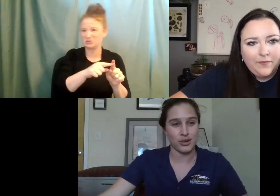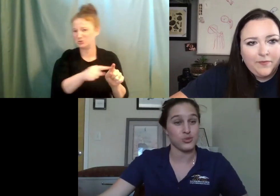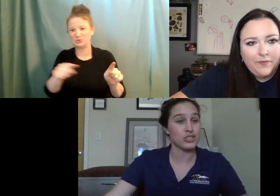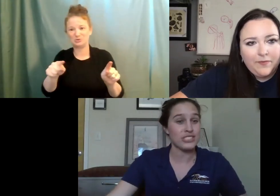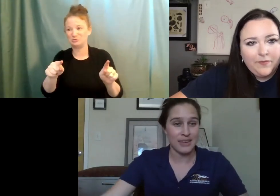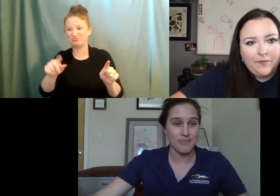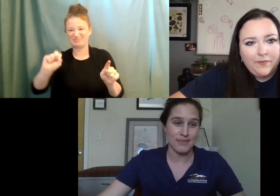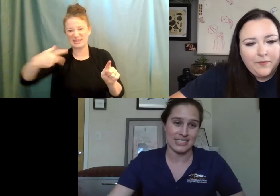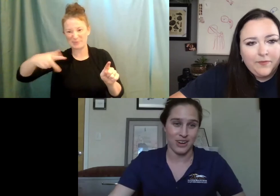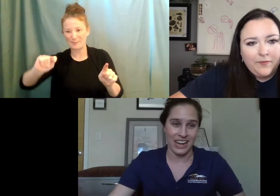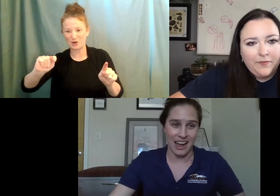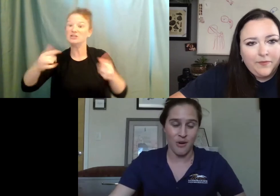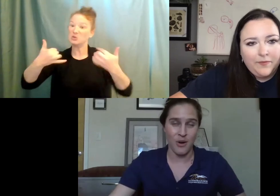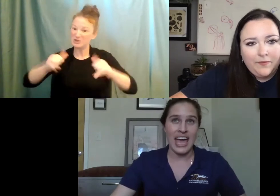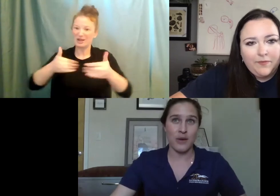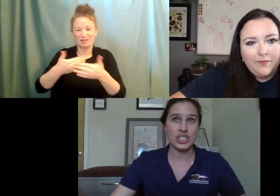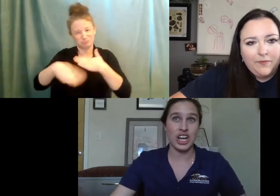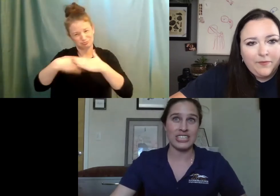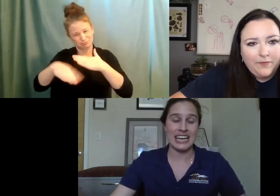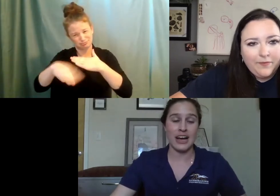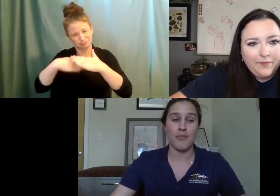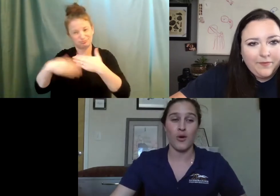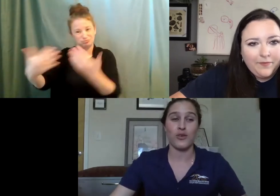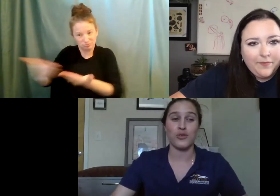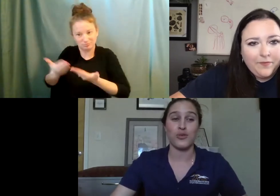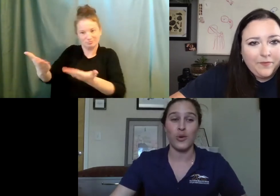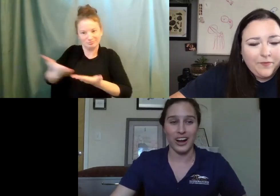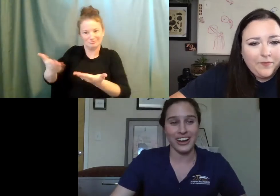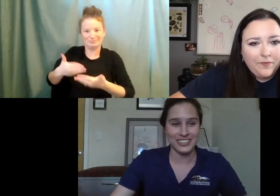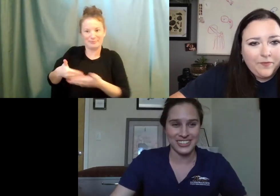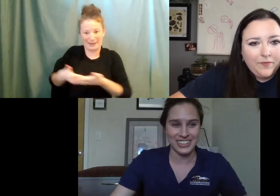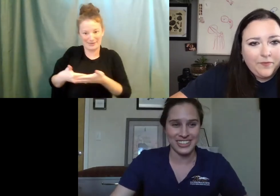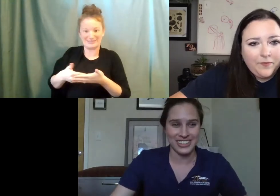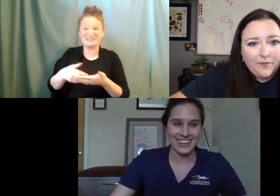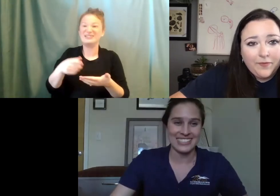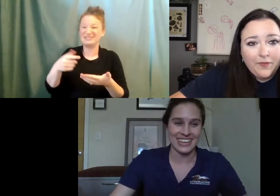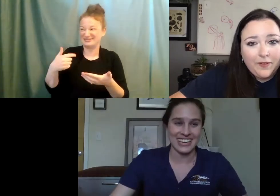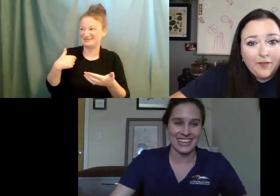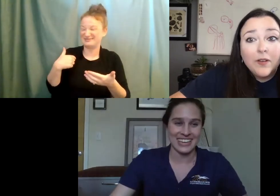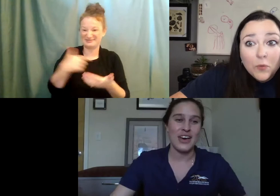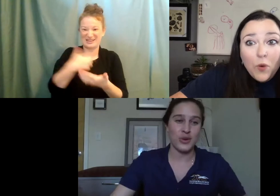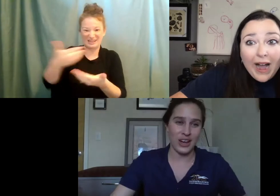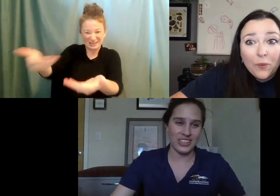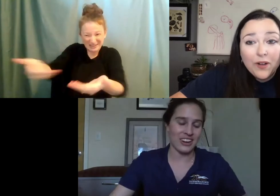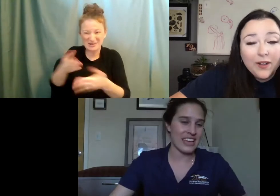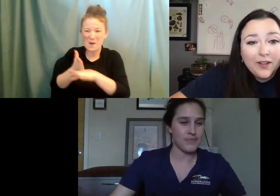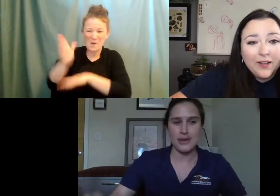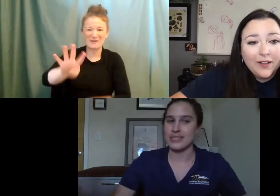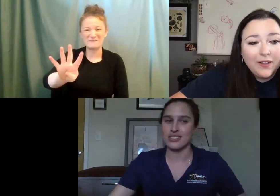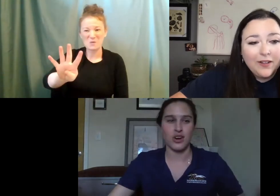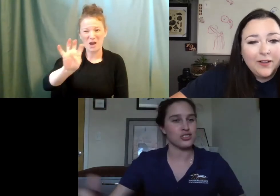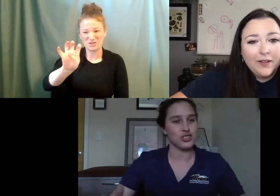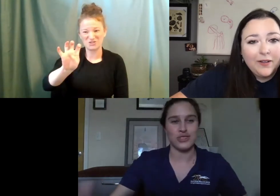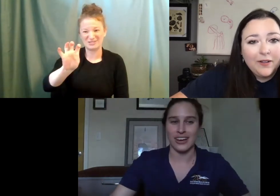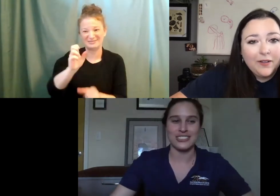late September. So we're still getting babies in right now. And we generally take up over 400 cottontails throughout the year. And that's